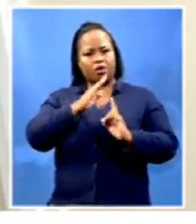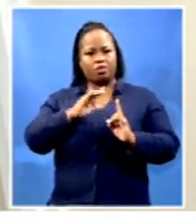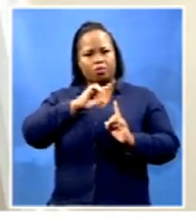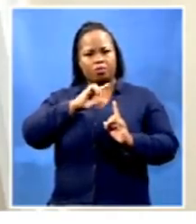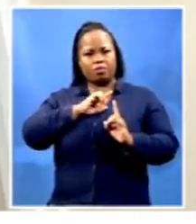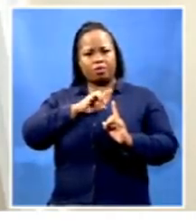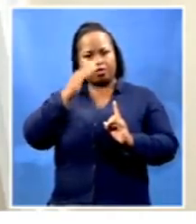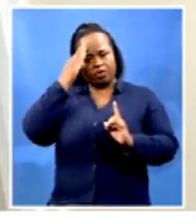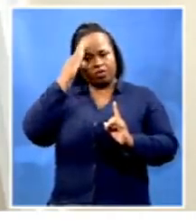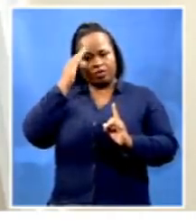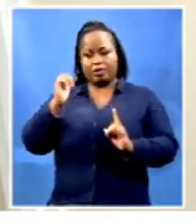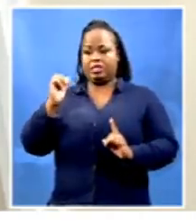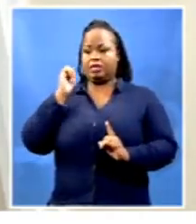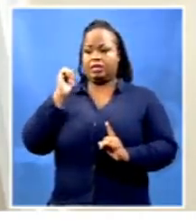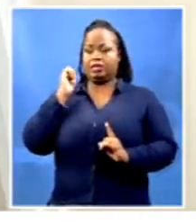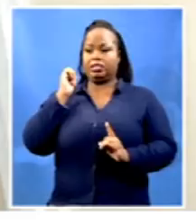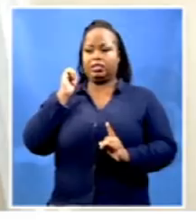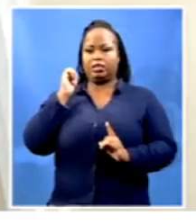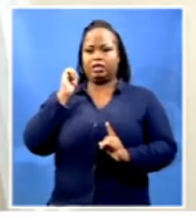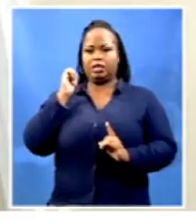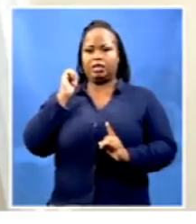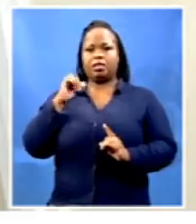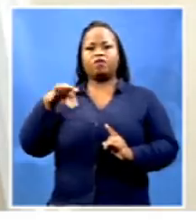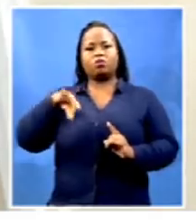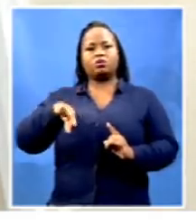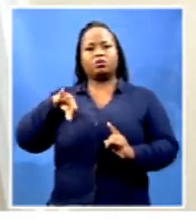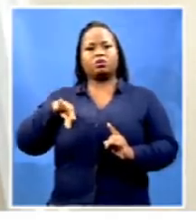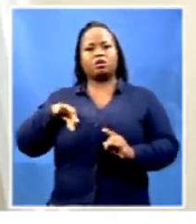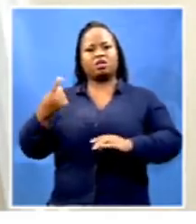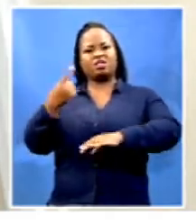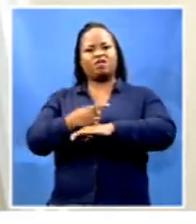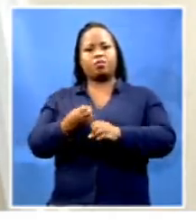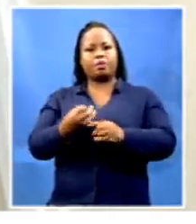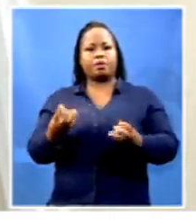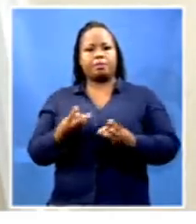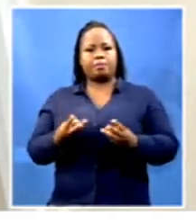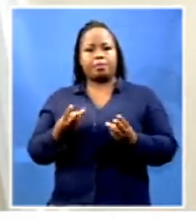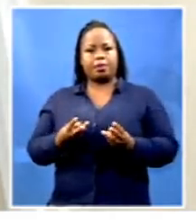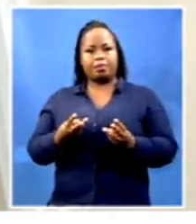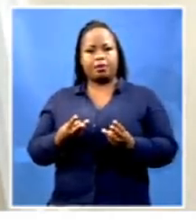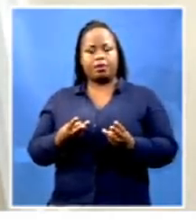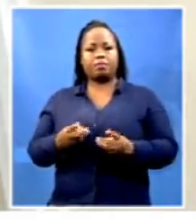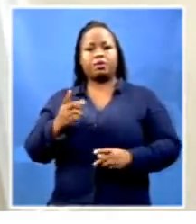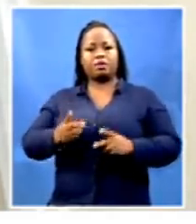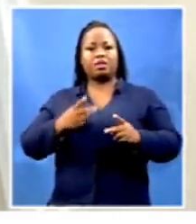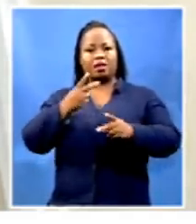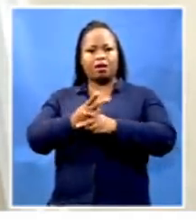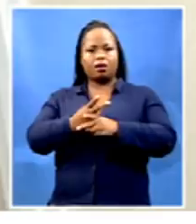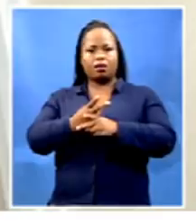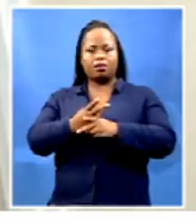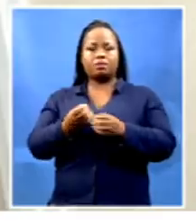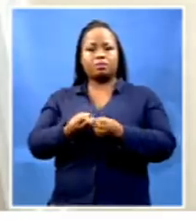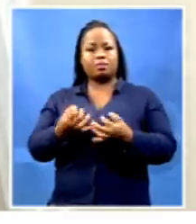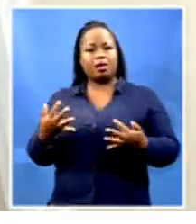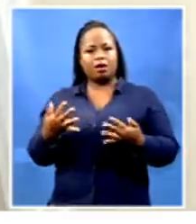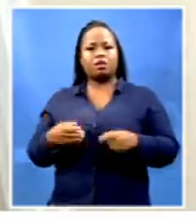that yesterday was the payday for most of the people in the province. And also there were a number of grant